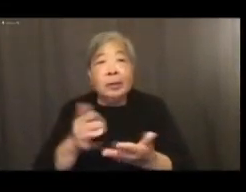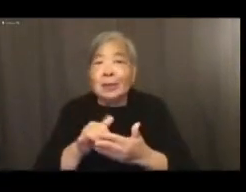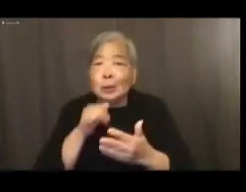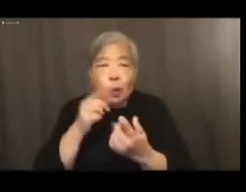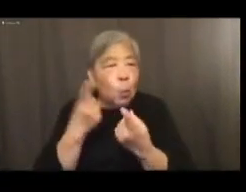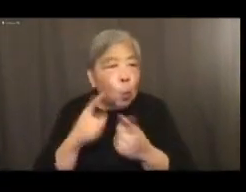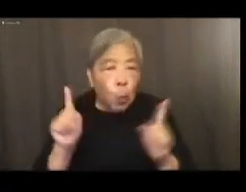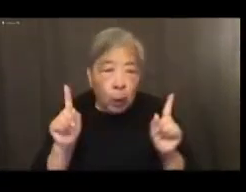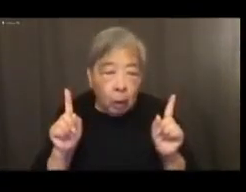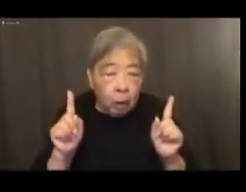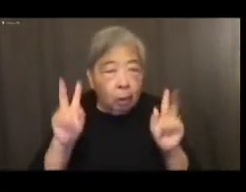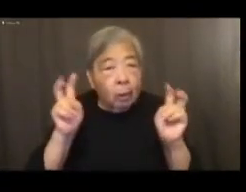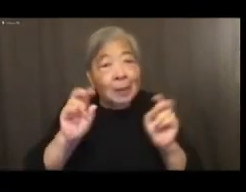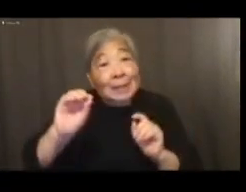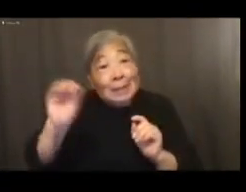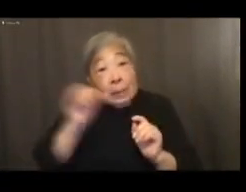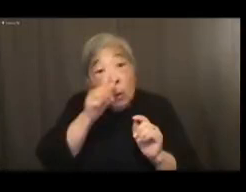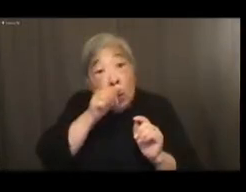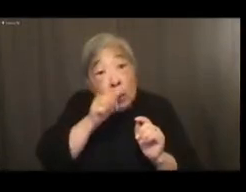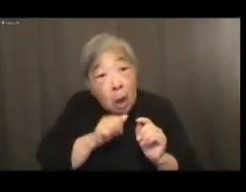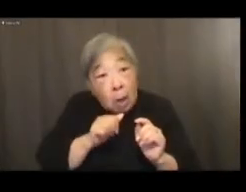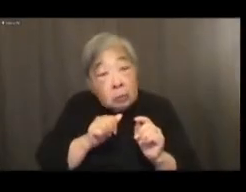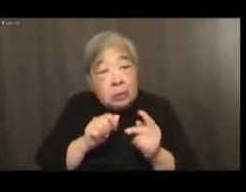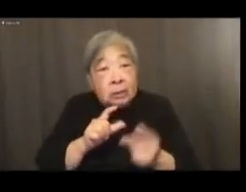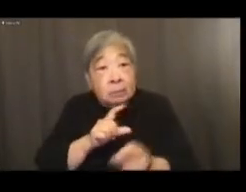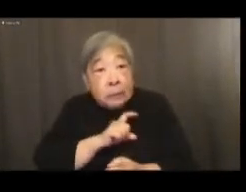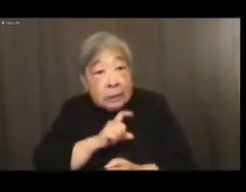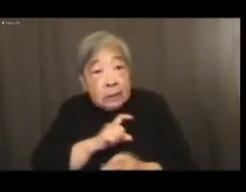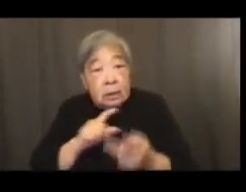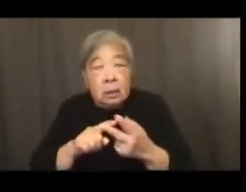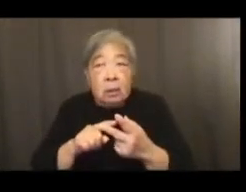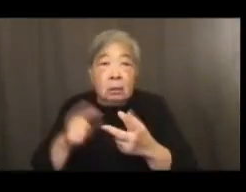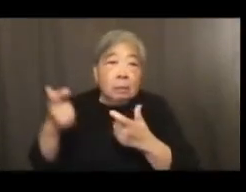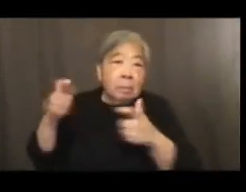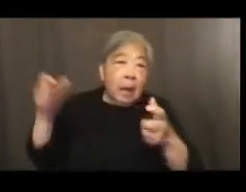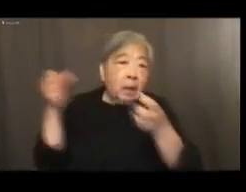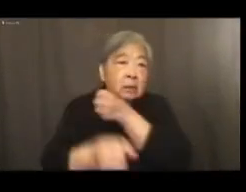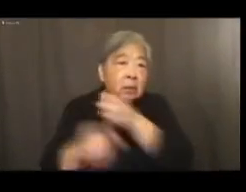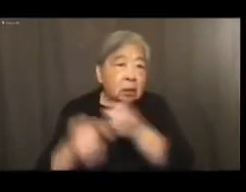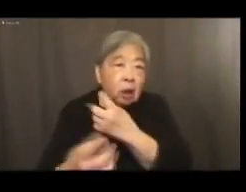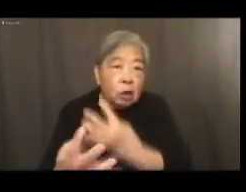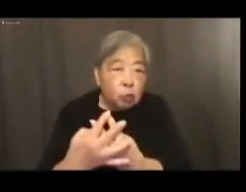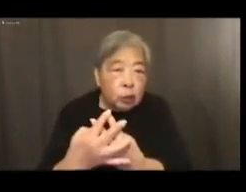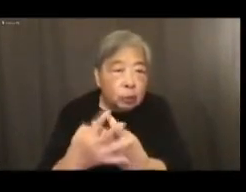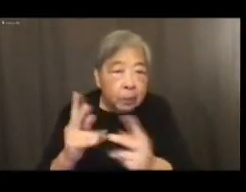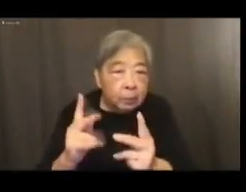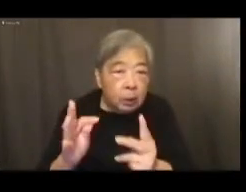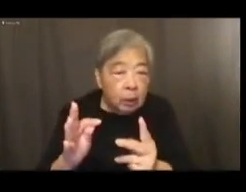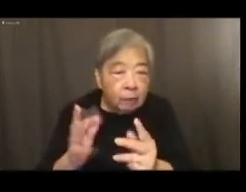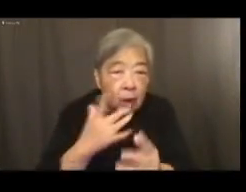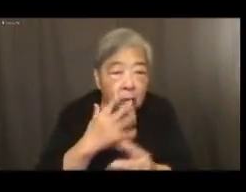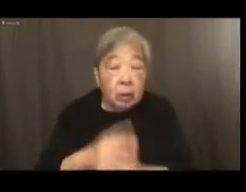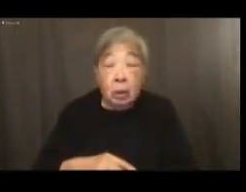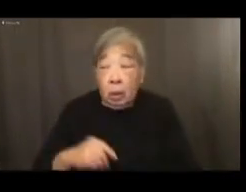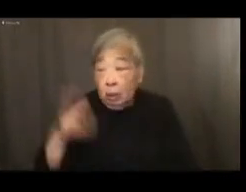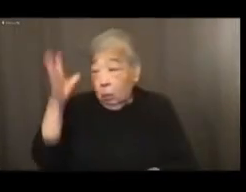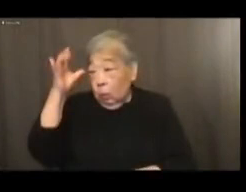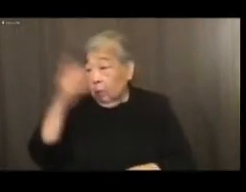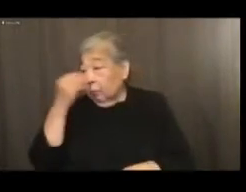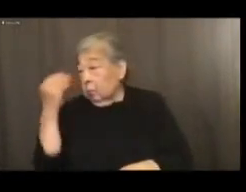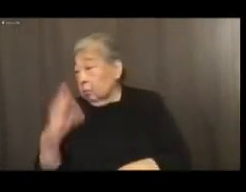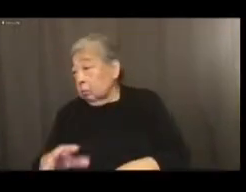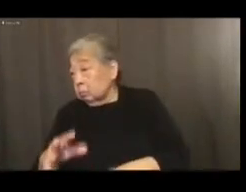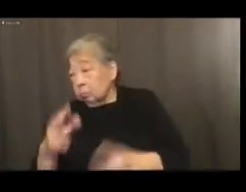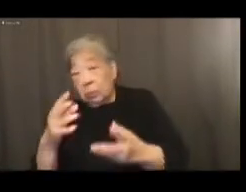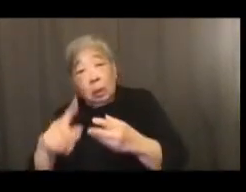zero tolerance policing, mass incarceration of people of color, and willful indifference to the unequal